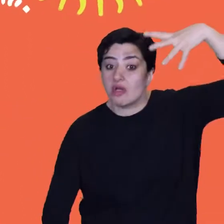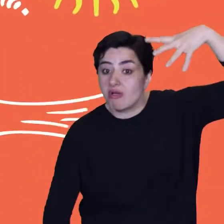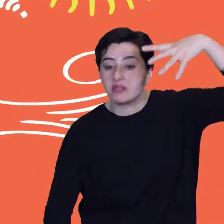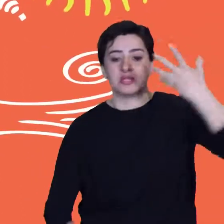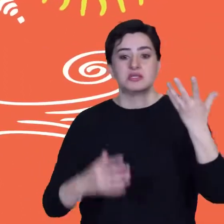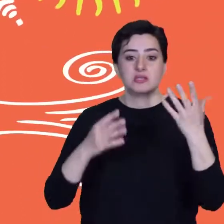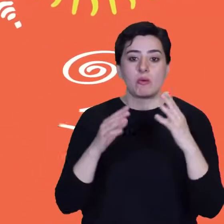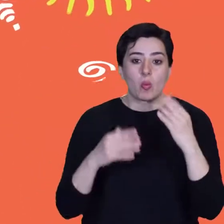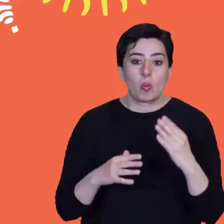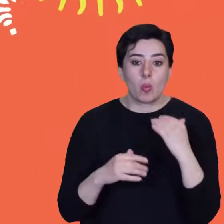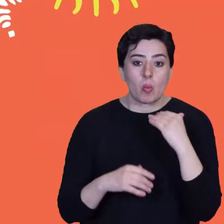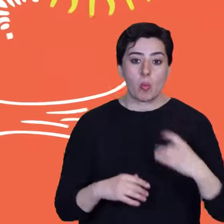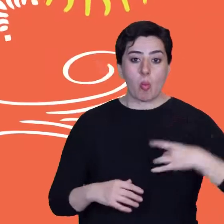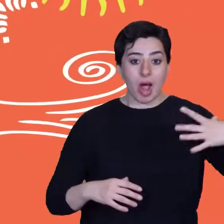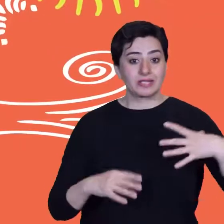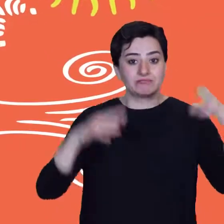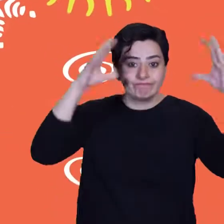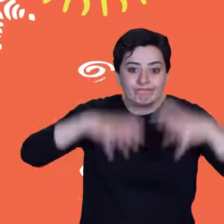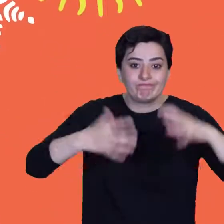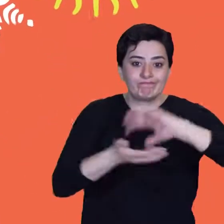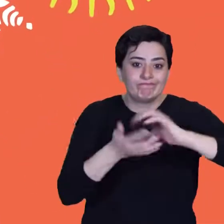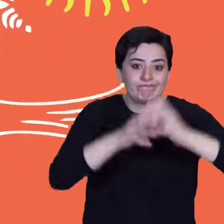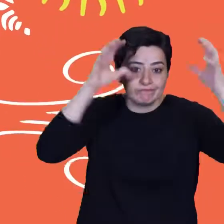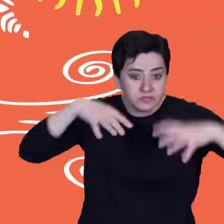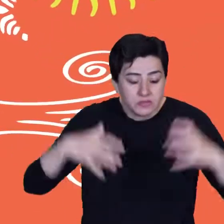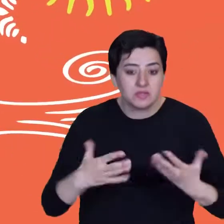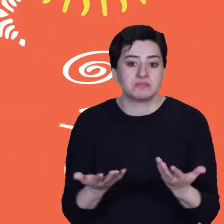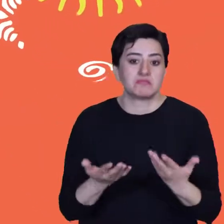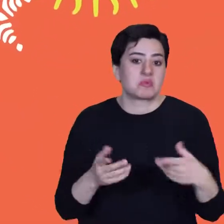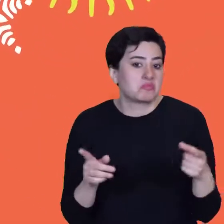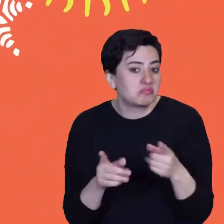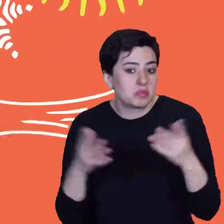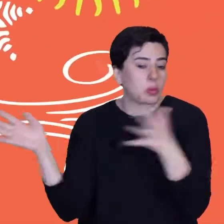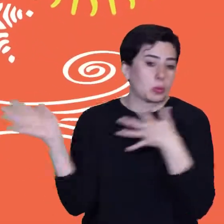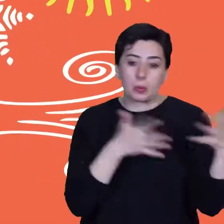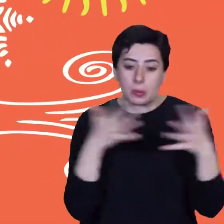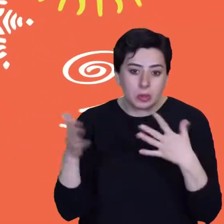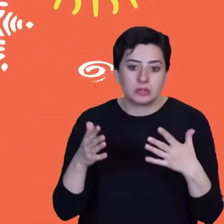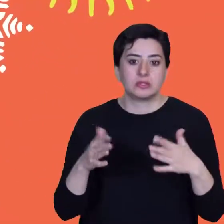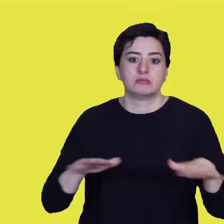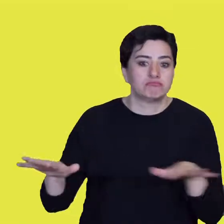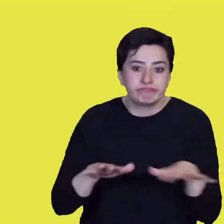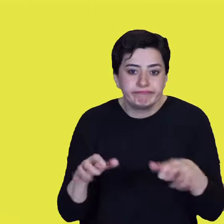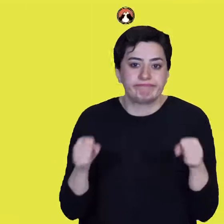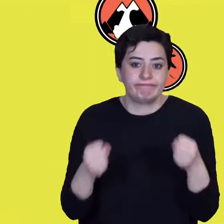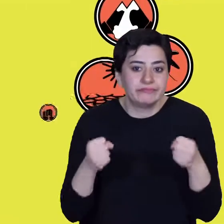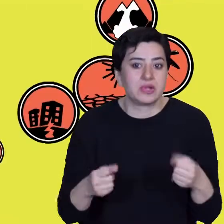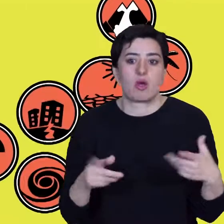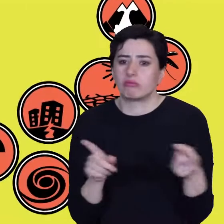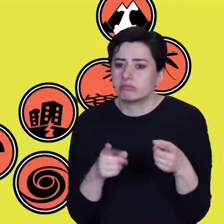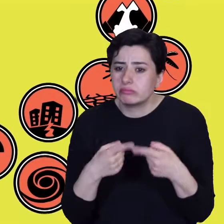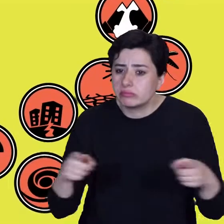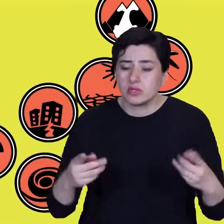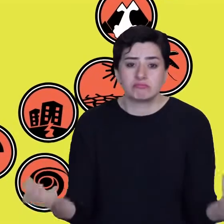or snow. Trees fall down, the sea rises and falls, and the earth tremors. What is a